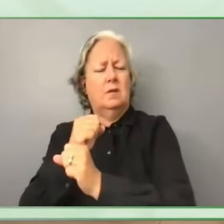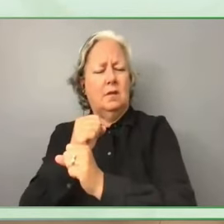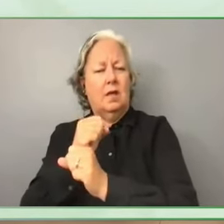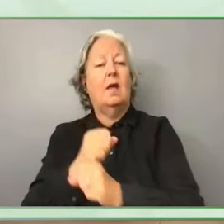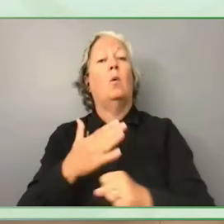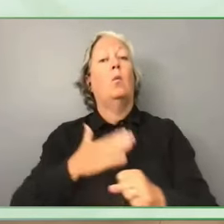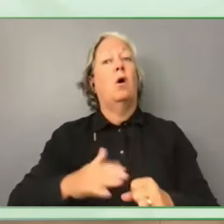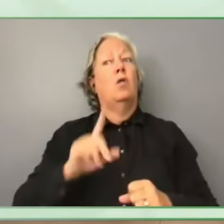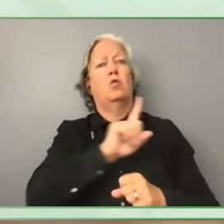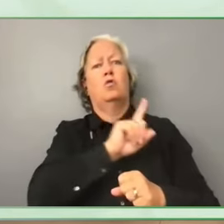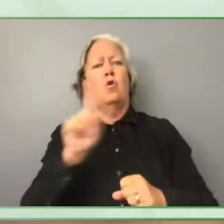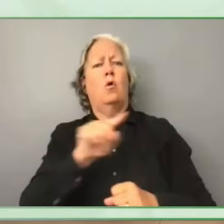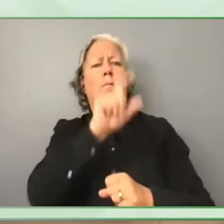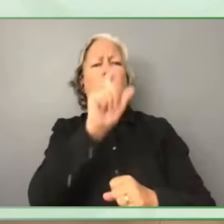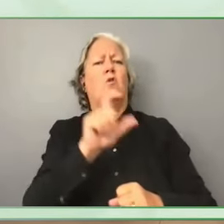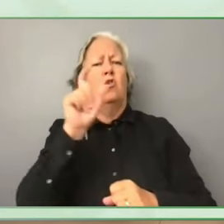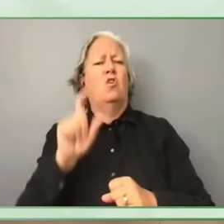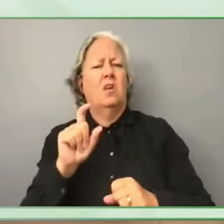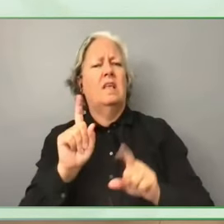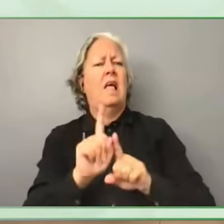So thank you very much to our panelists.